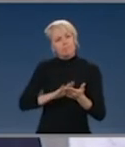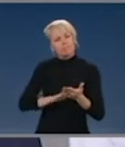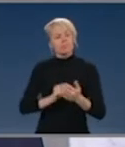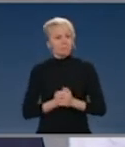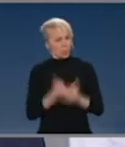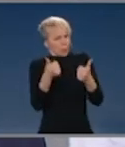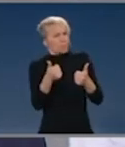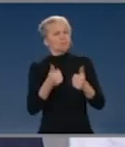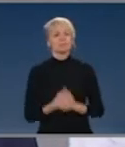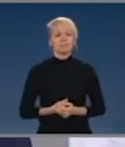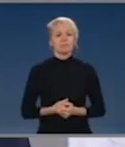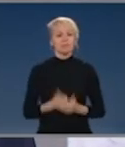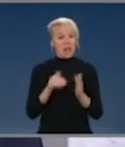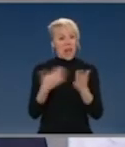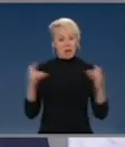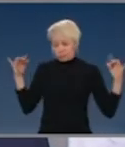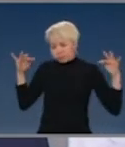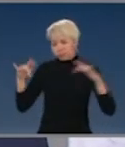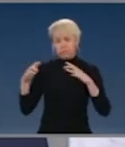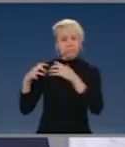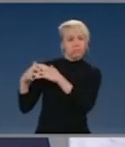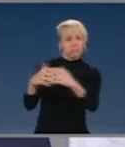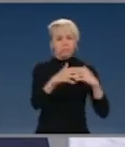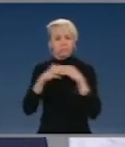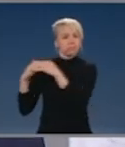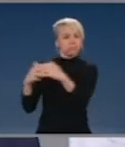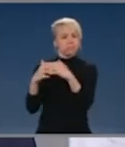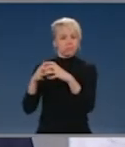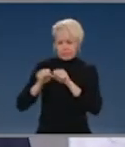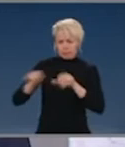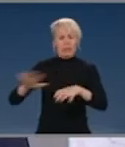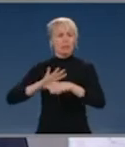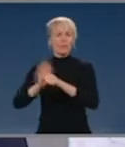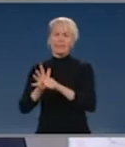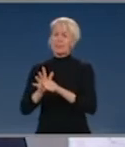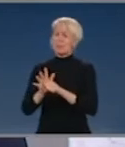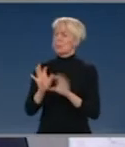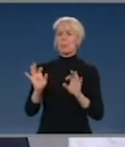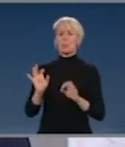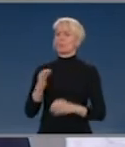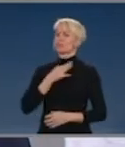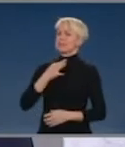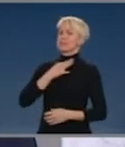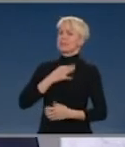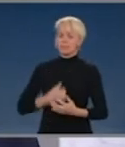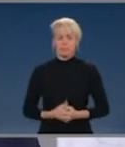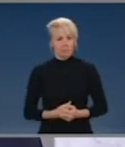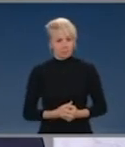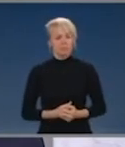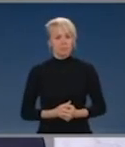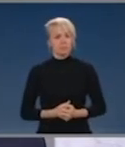let's respect it let's respect other Australians and let's say to those who had the